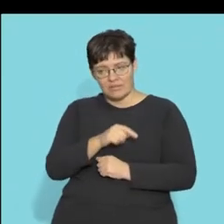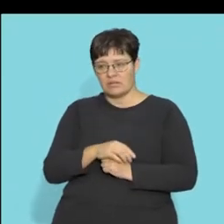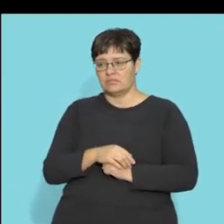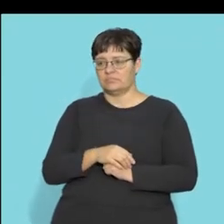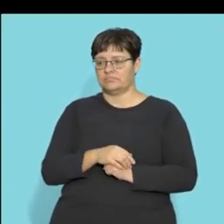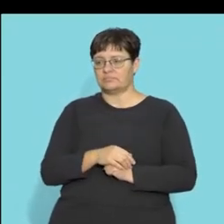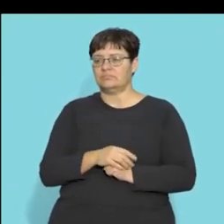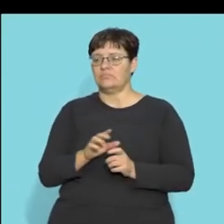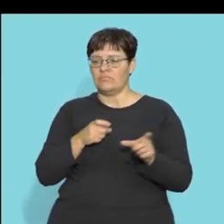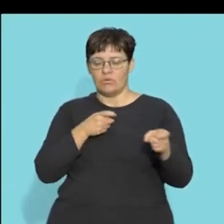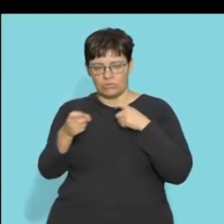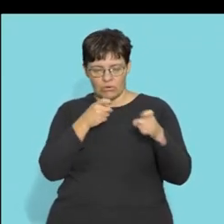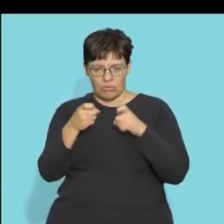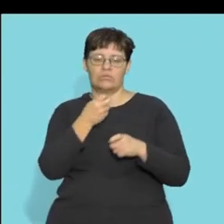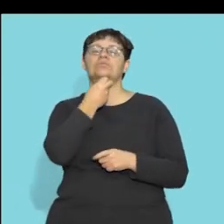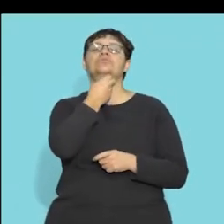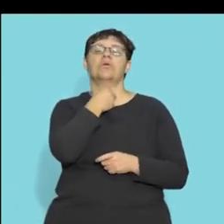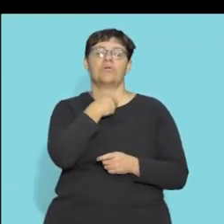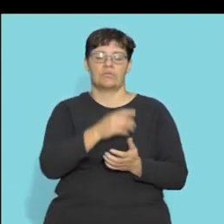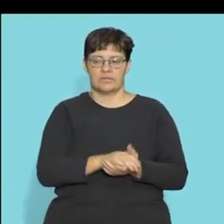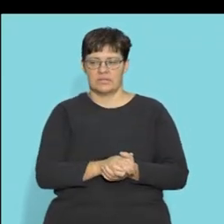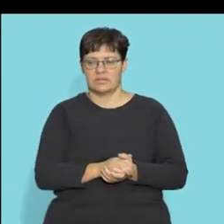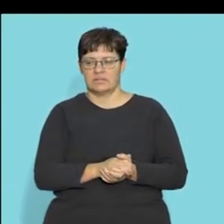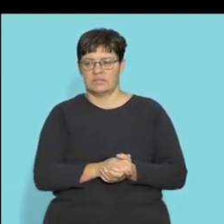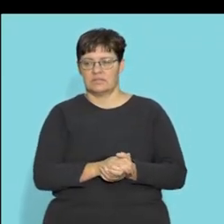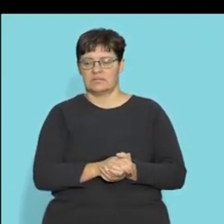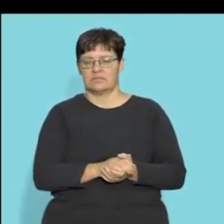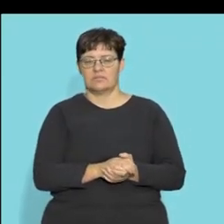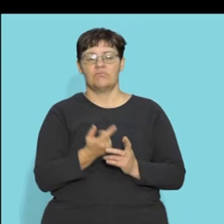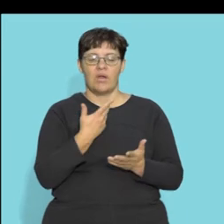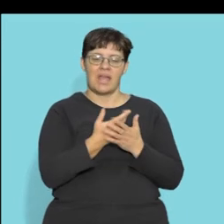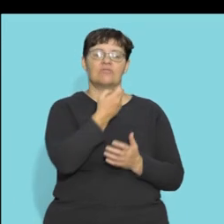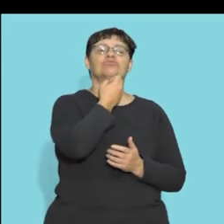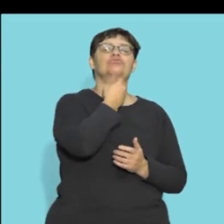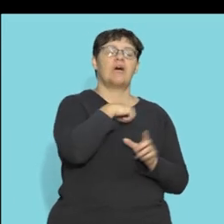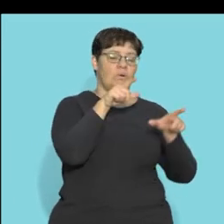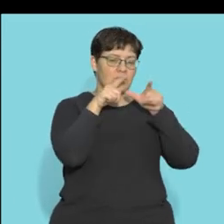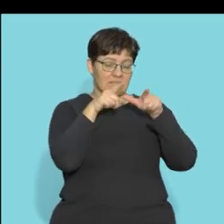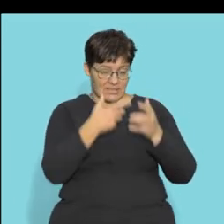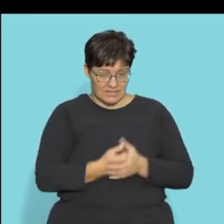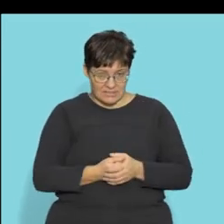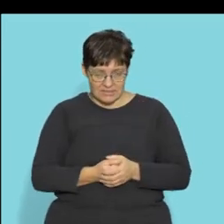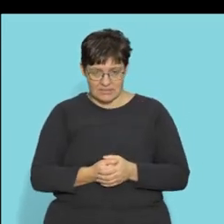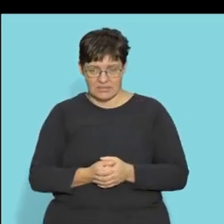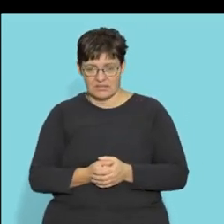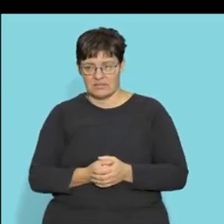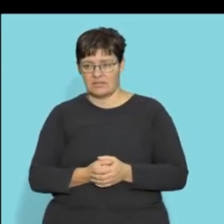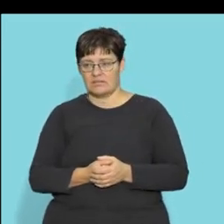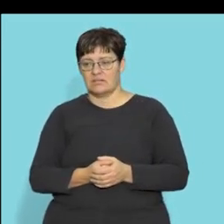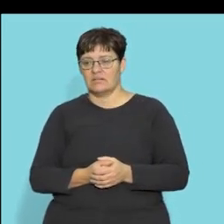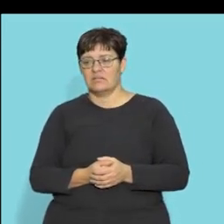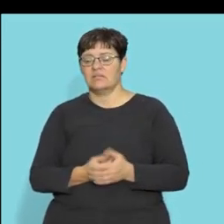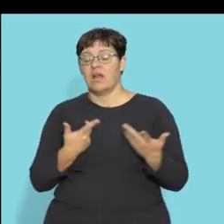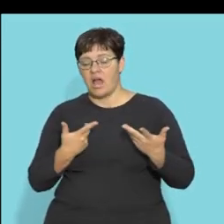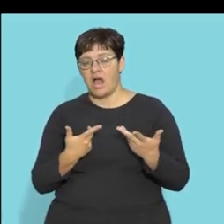will control your peristalsis swallowing to actually swallow that pizza you need your medulla